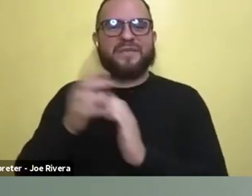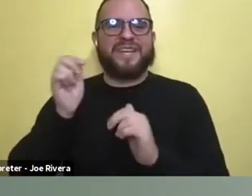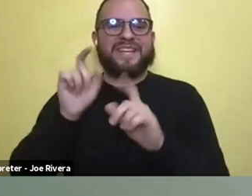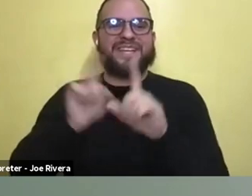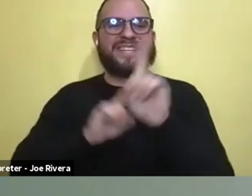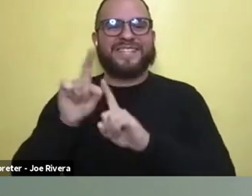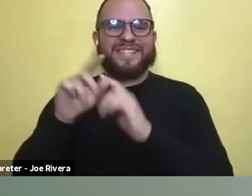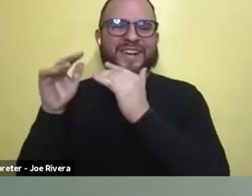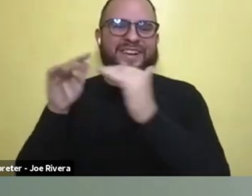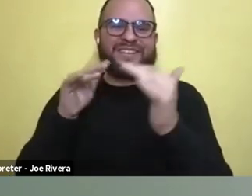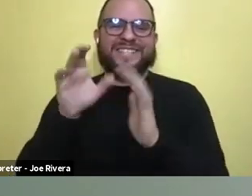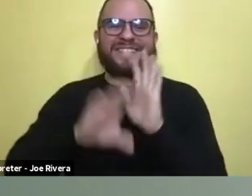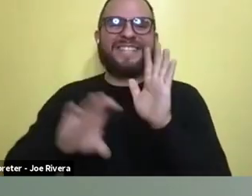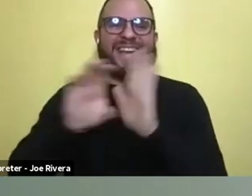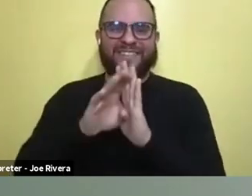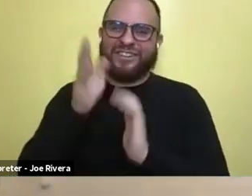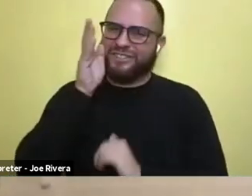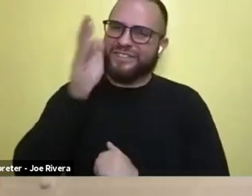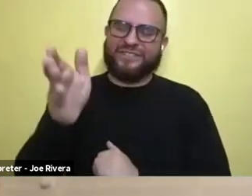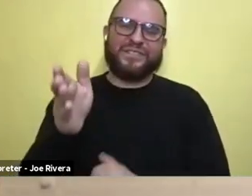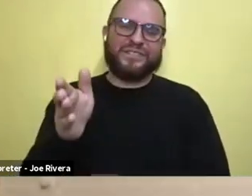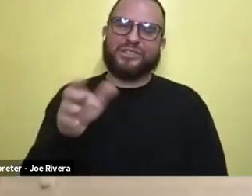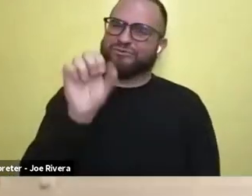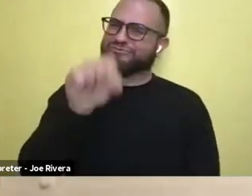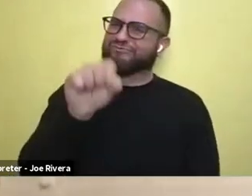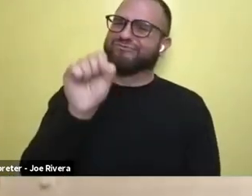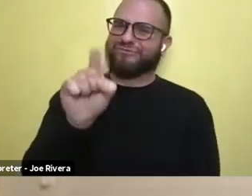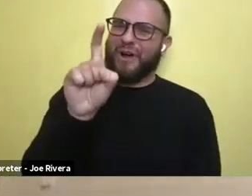definitely for sure. Thank you. Thank you.